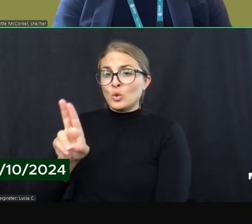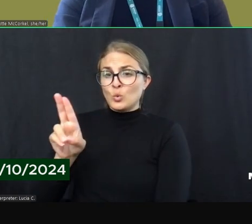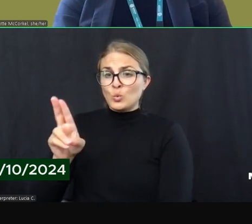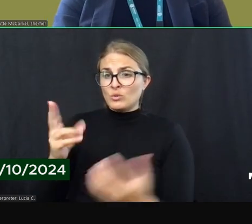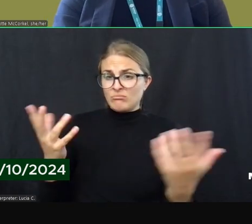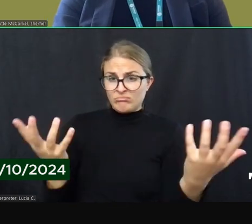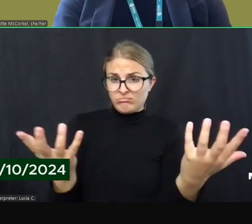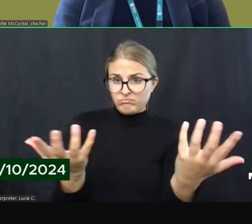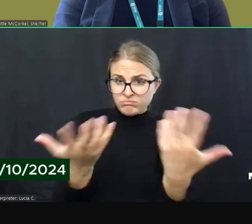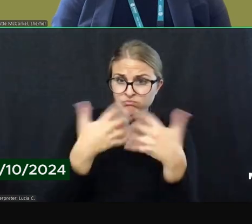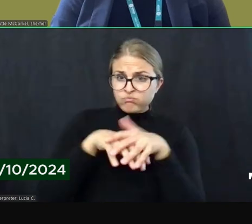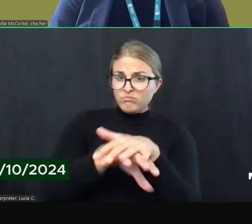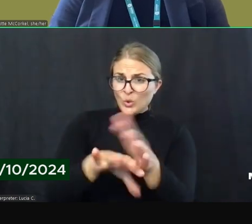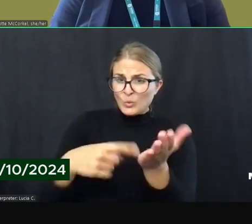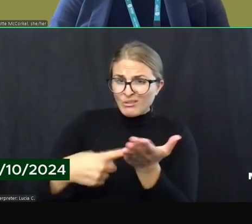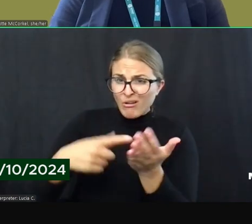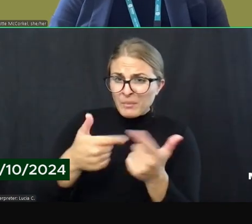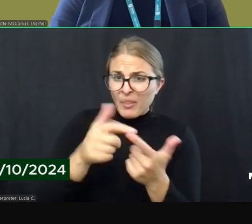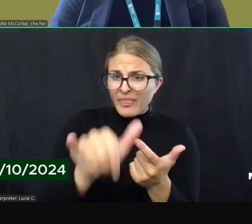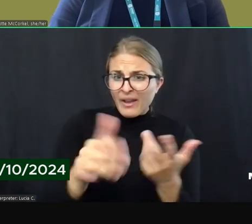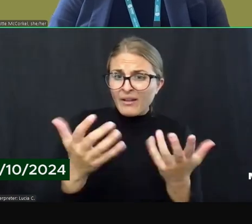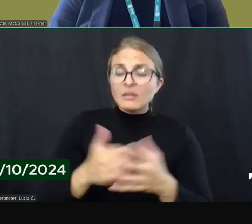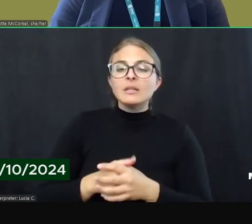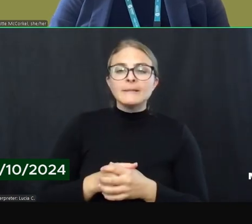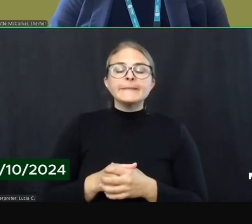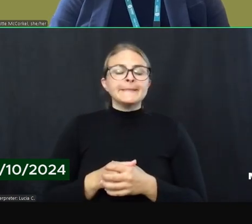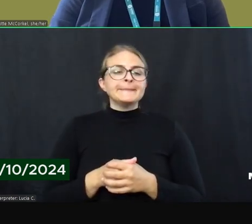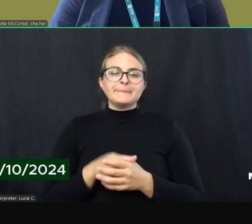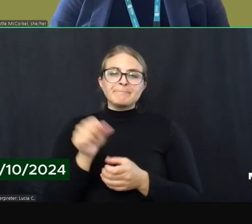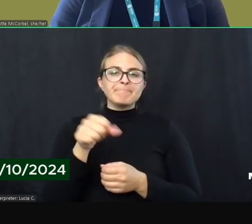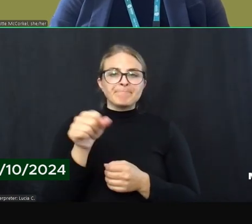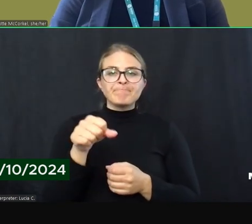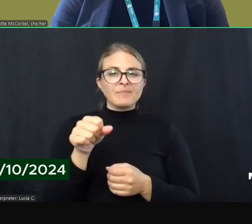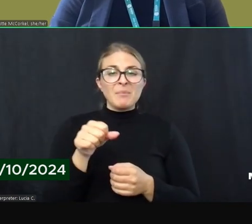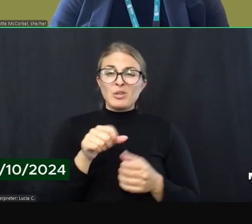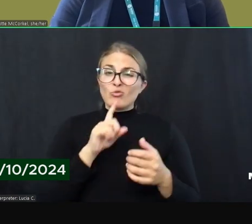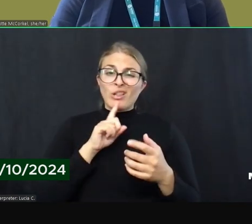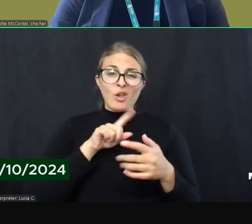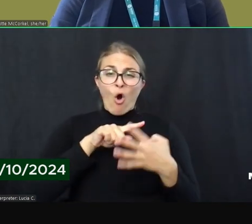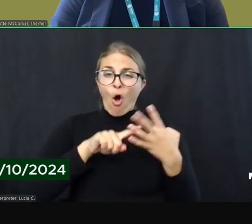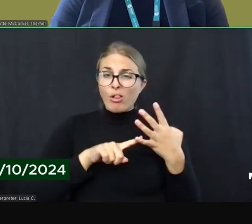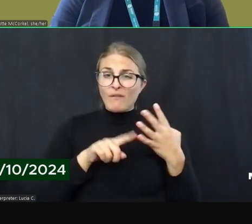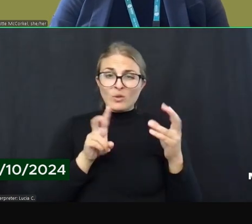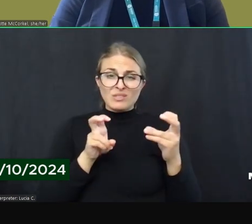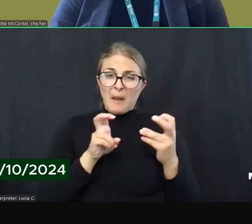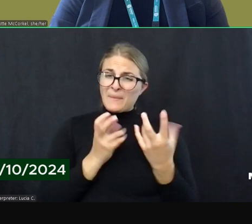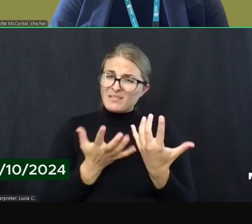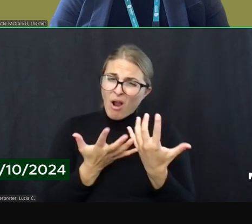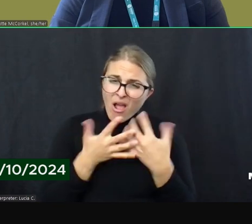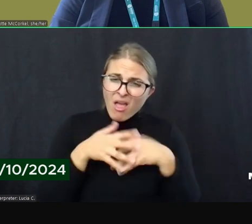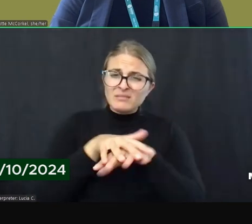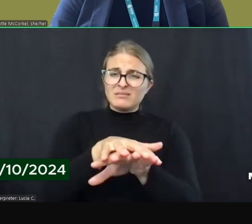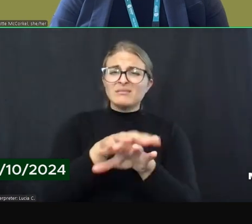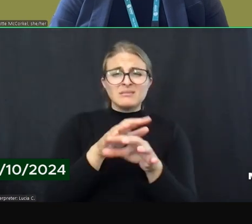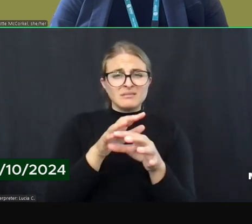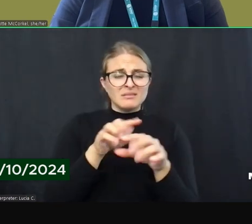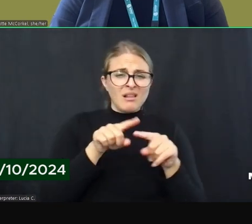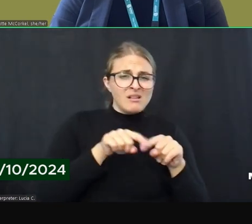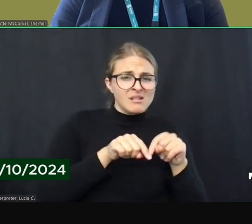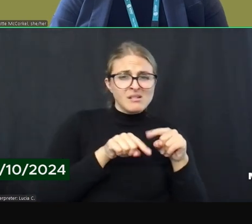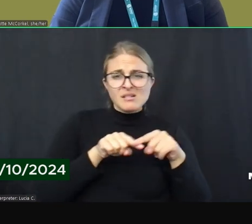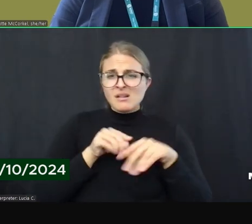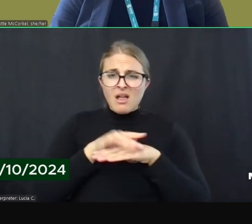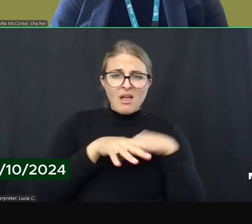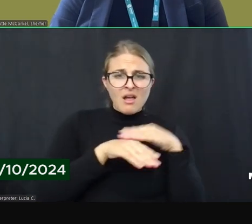Absolutely. I don't think we can talk about one without talking about the others. This will be driven by the stated needs and the